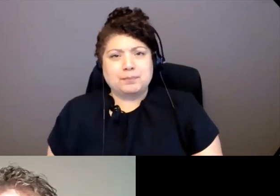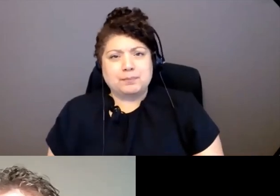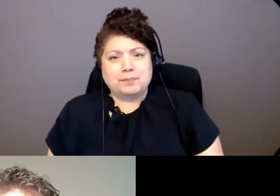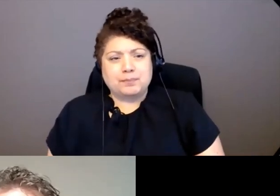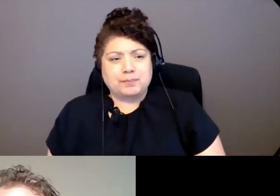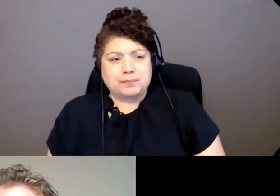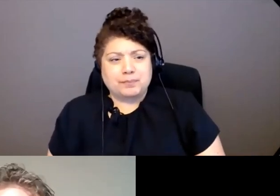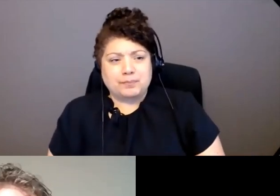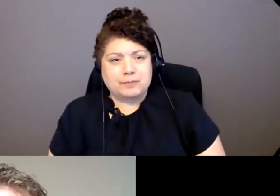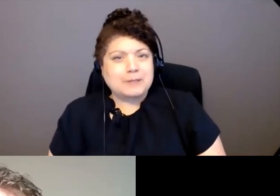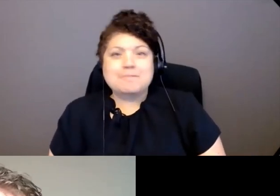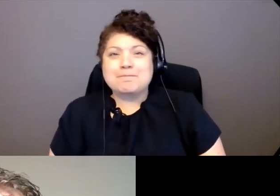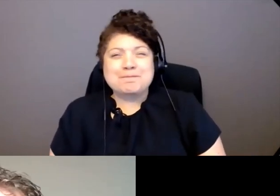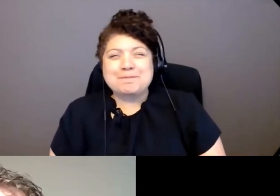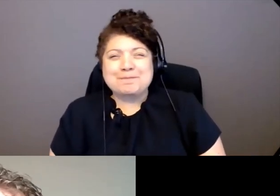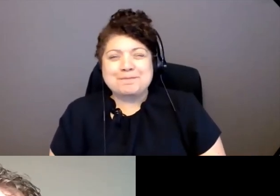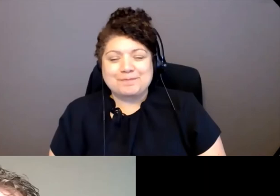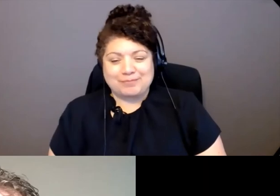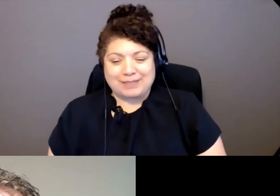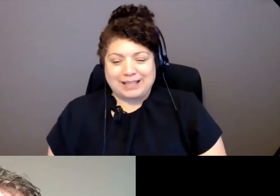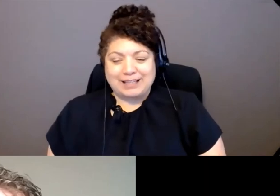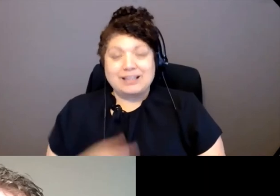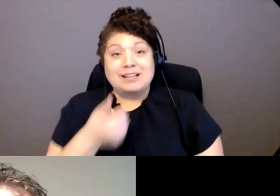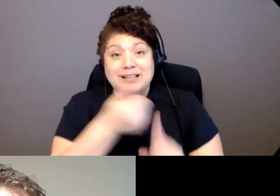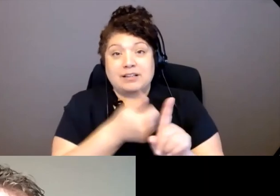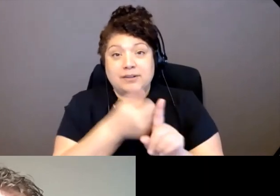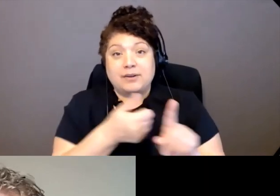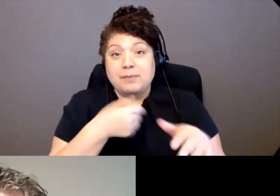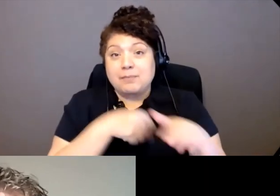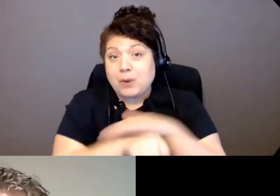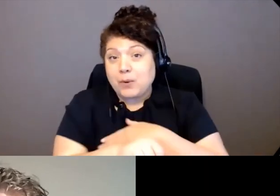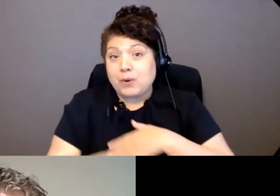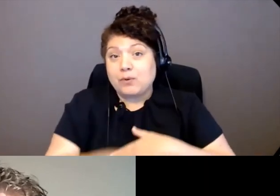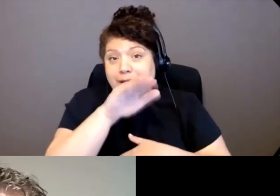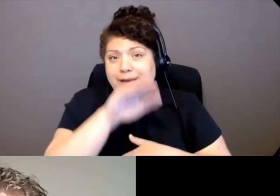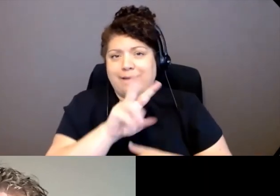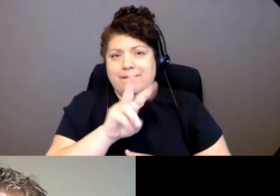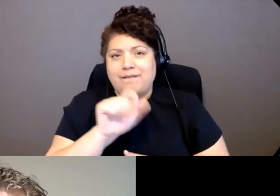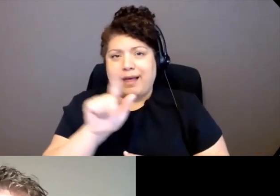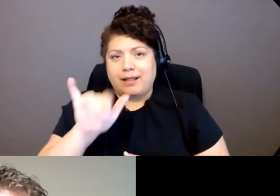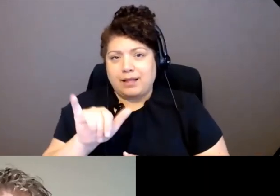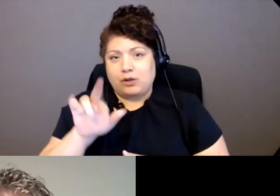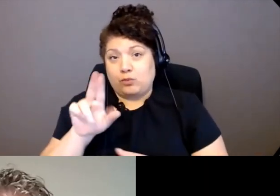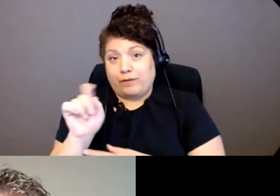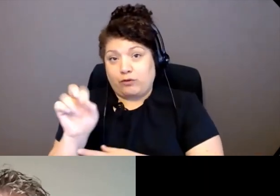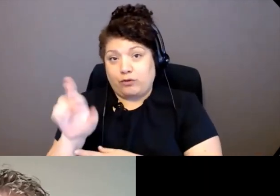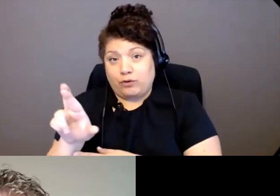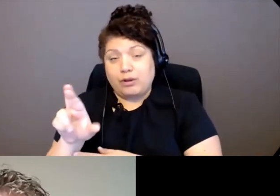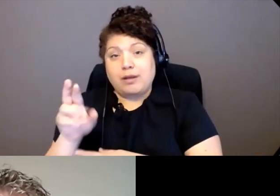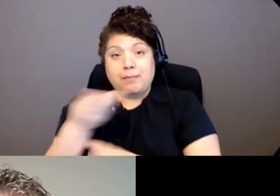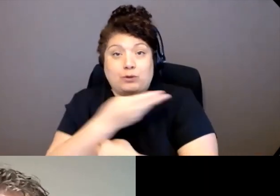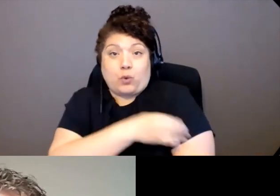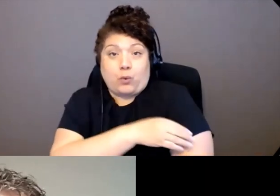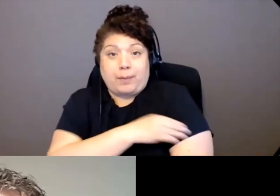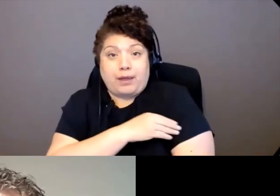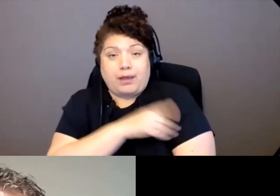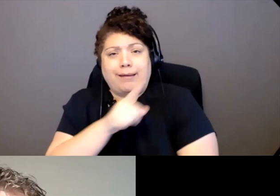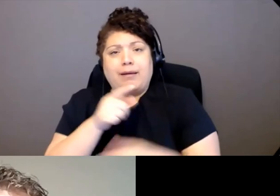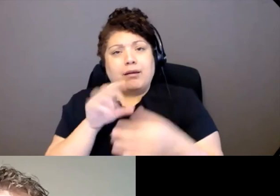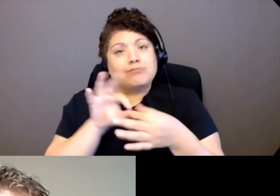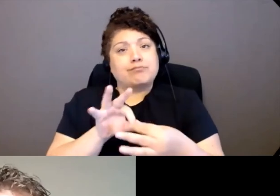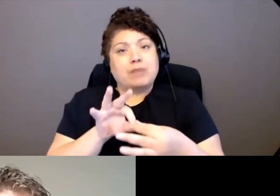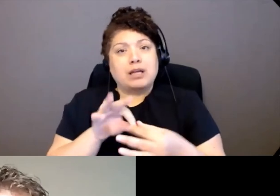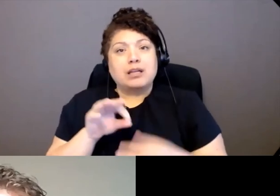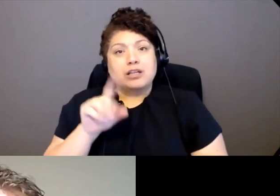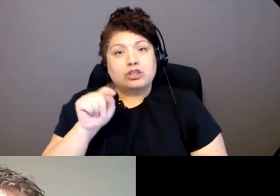Yeah, that won't work. Muriel was born and raised in Valley River, Manitoba, and is a member of Treaty No. 2. At a young age, she moved